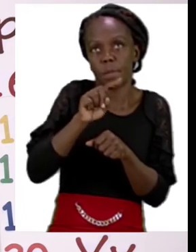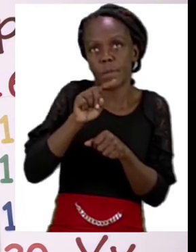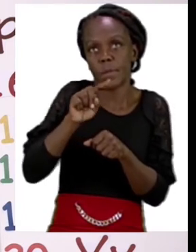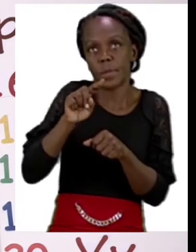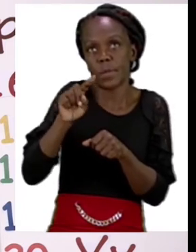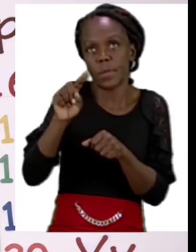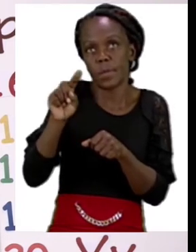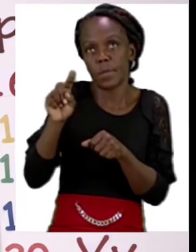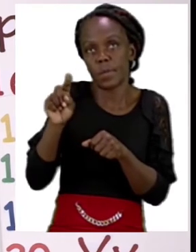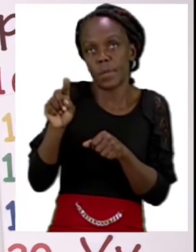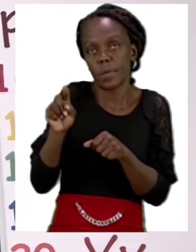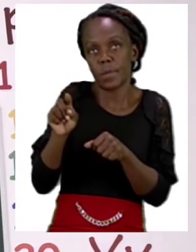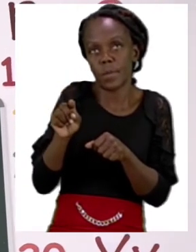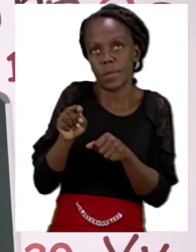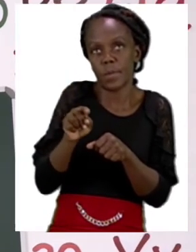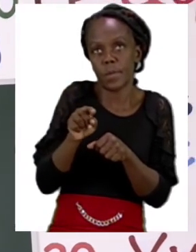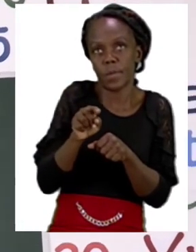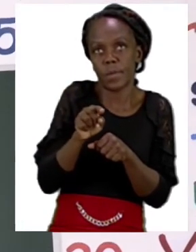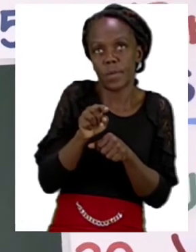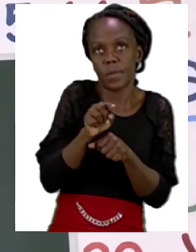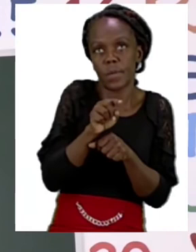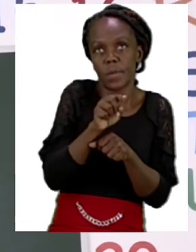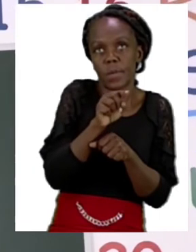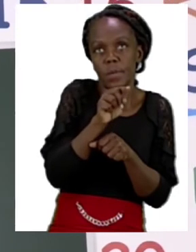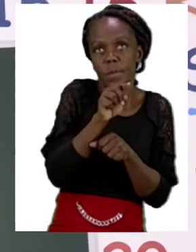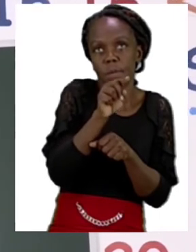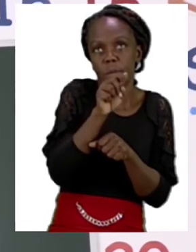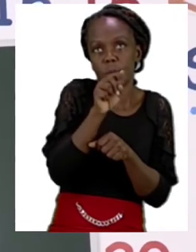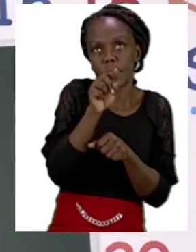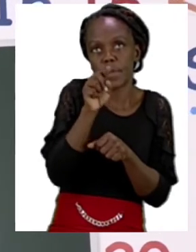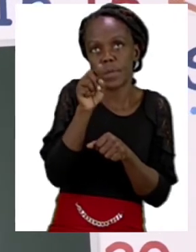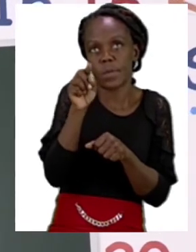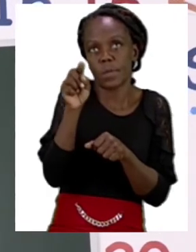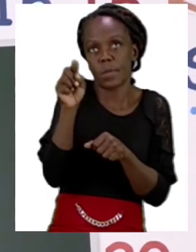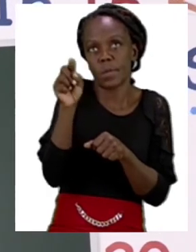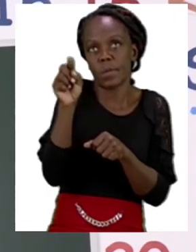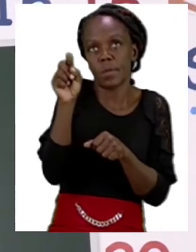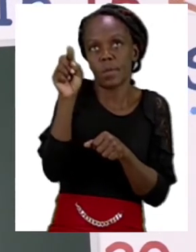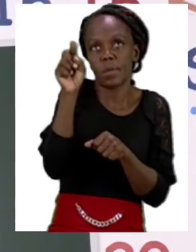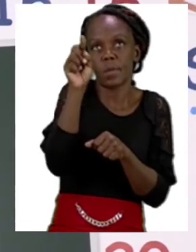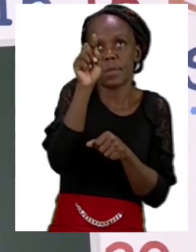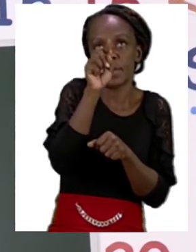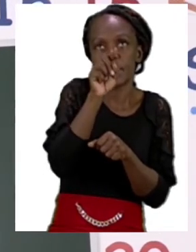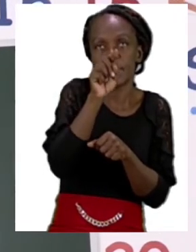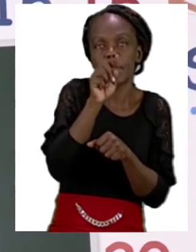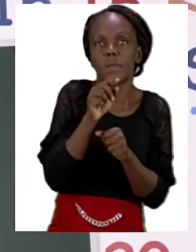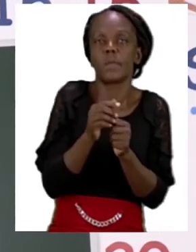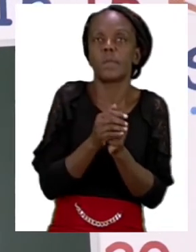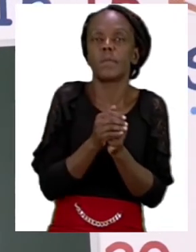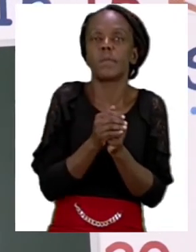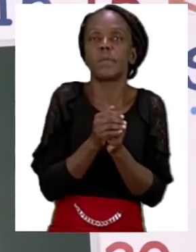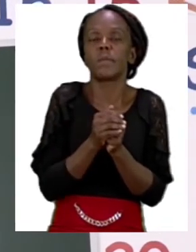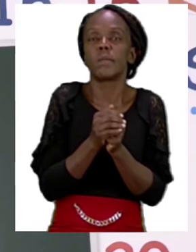round looping down coming back up to where